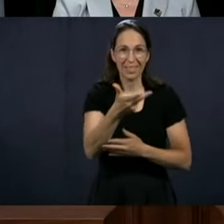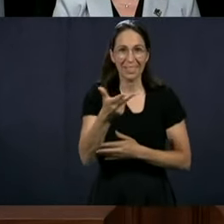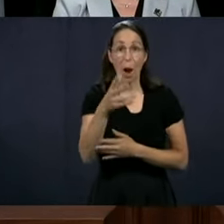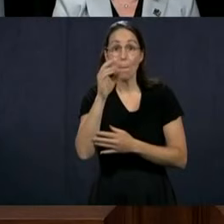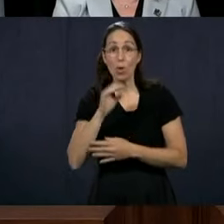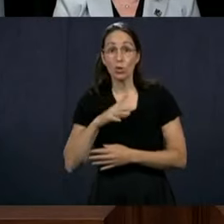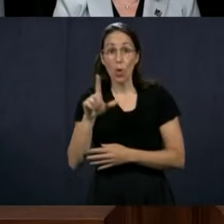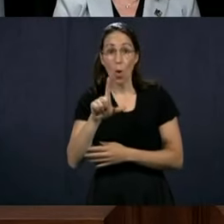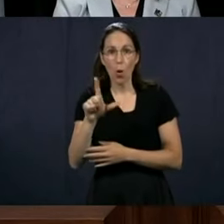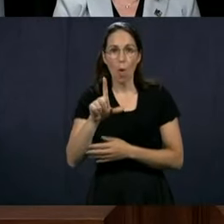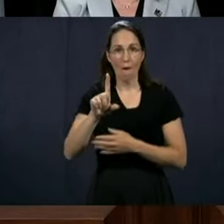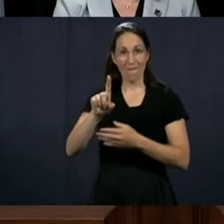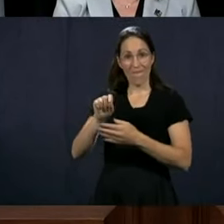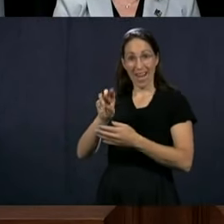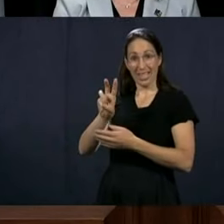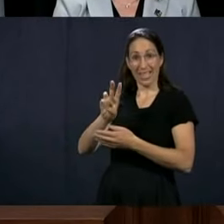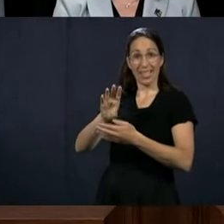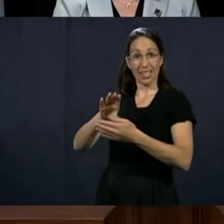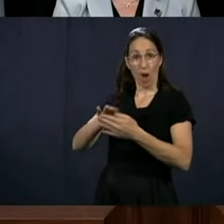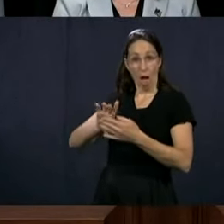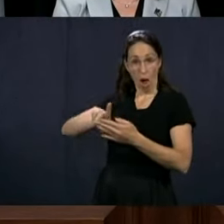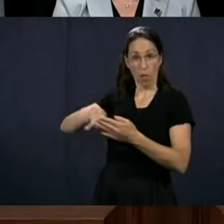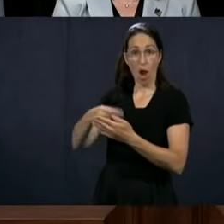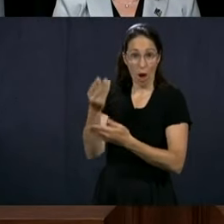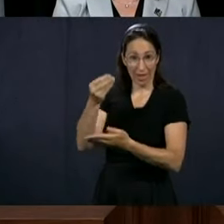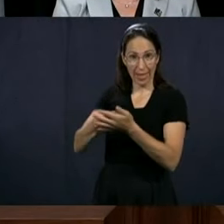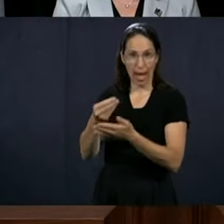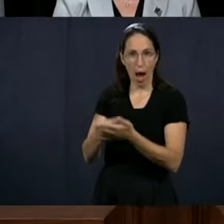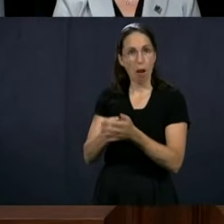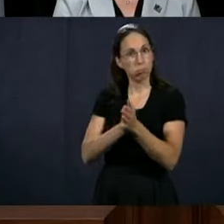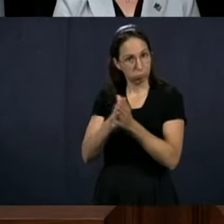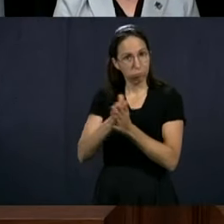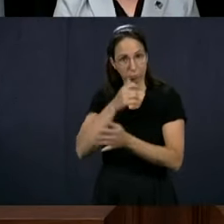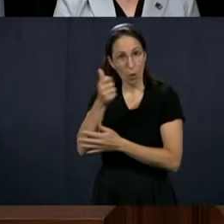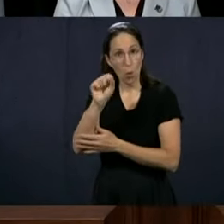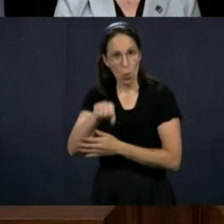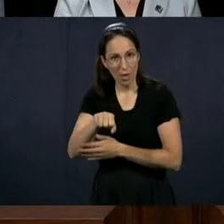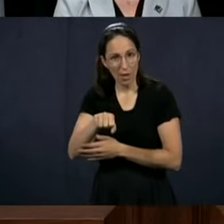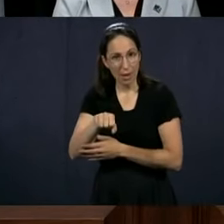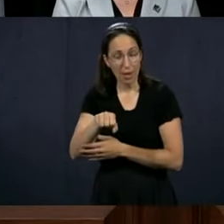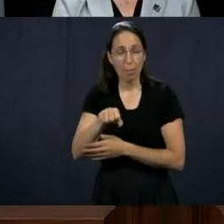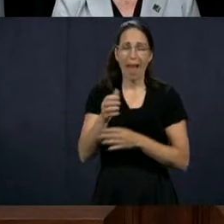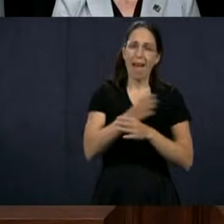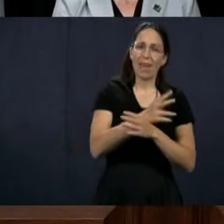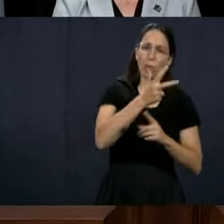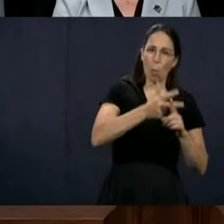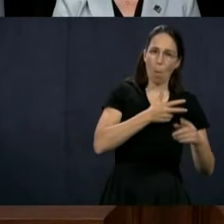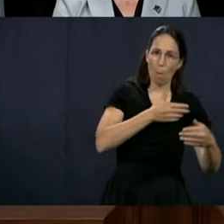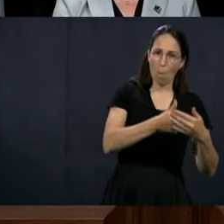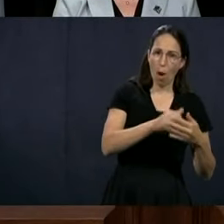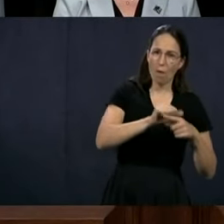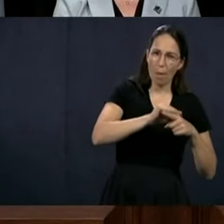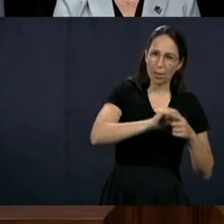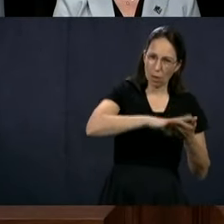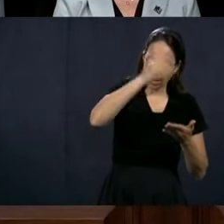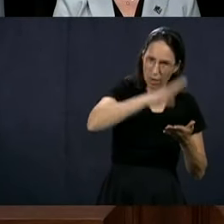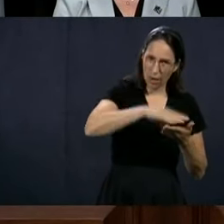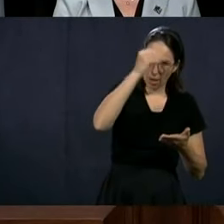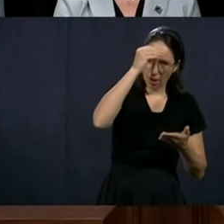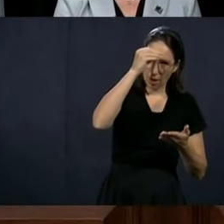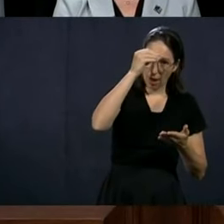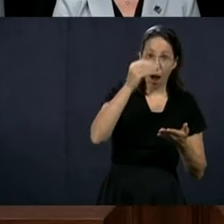at $26, you mentioned it. It's an interesting offer. However, at $26 after a three-month training,